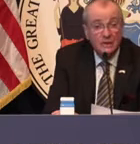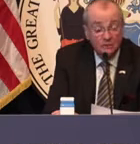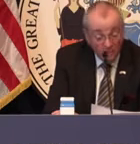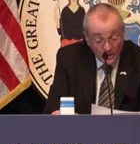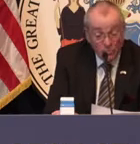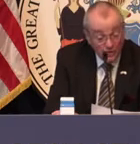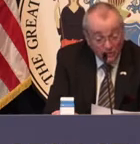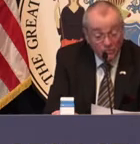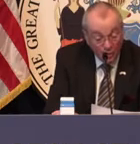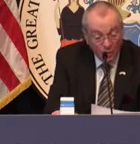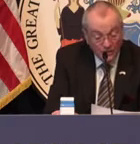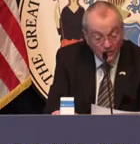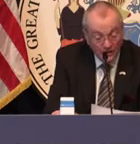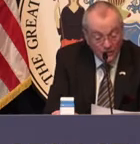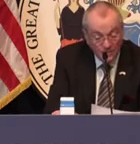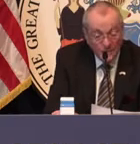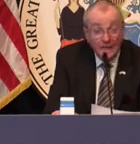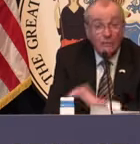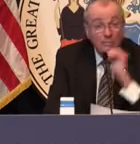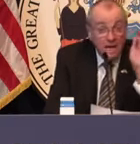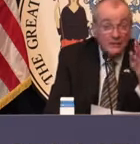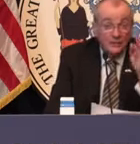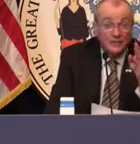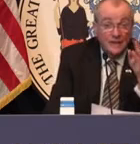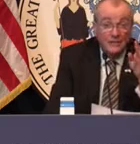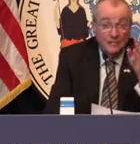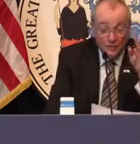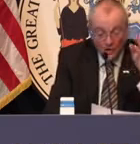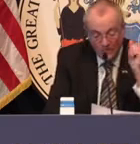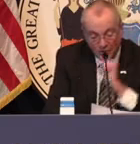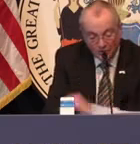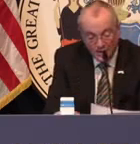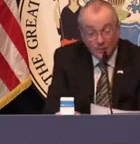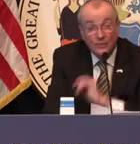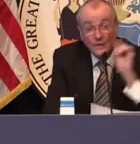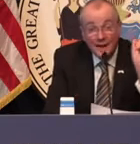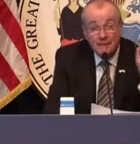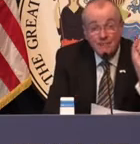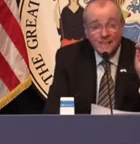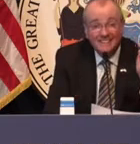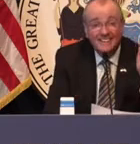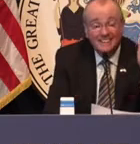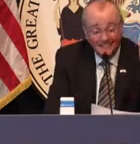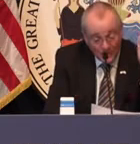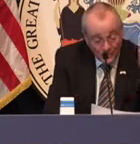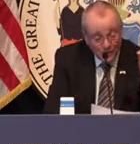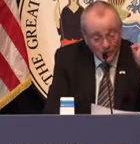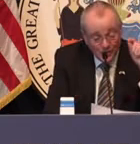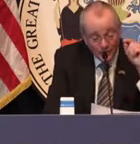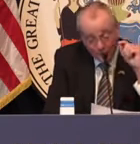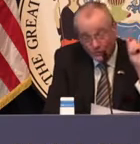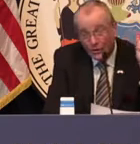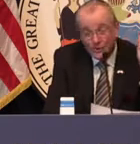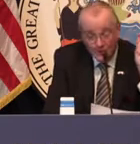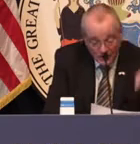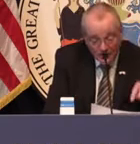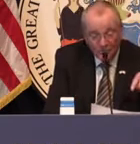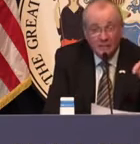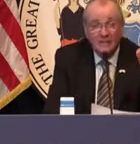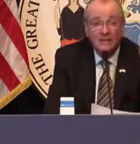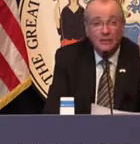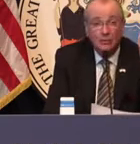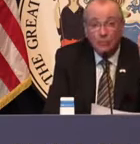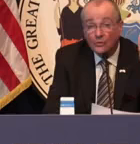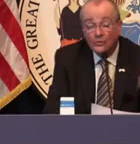just numbers from four weeks ago. And we've made this together, by the way, folks, because of the 9 million of you through social